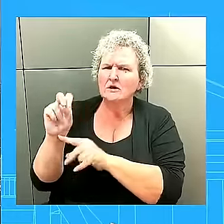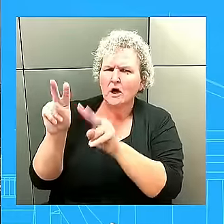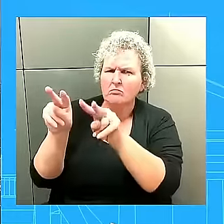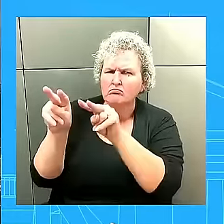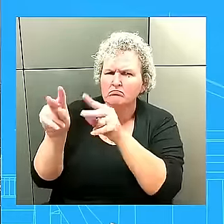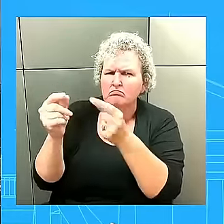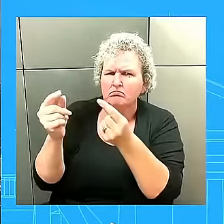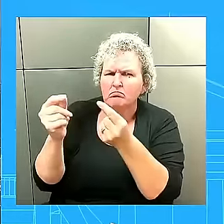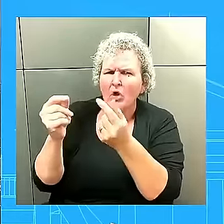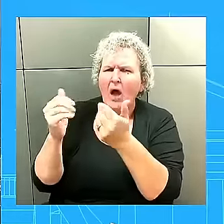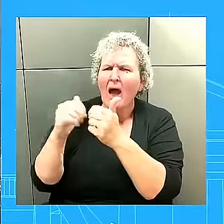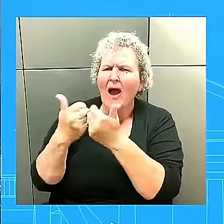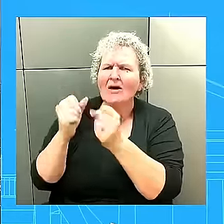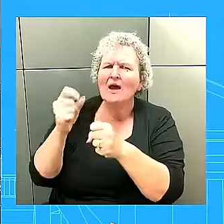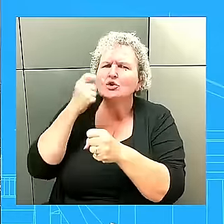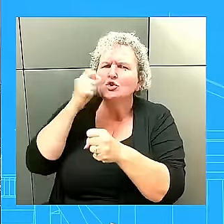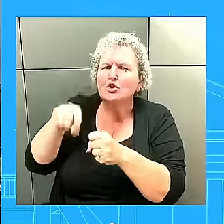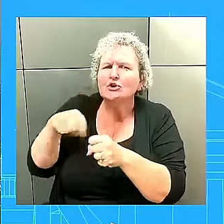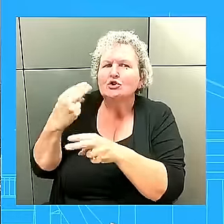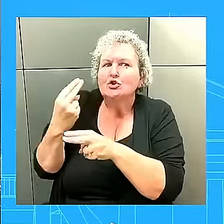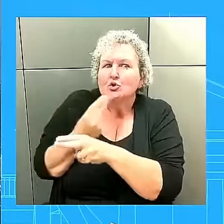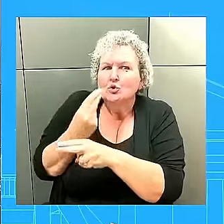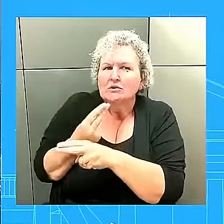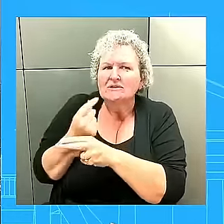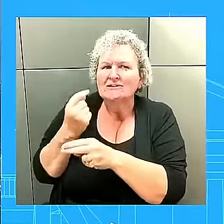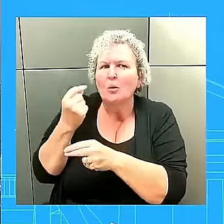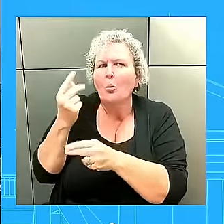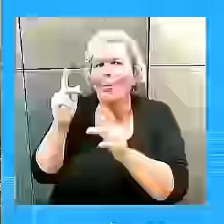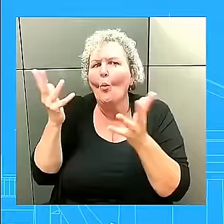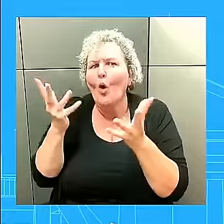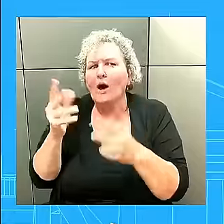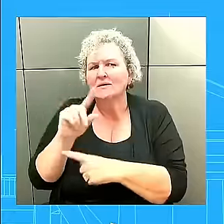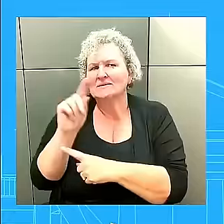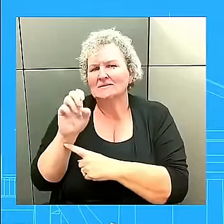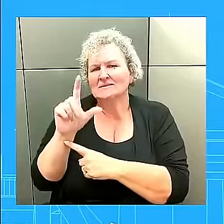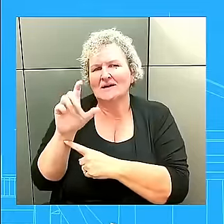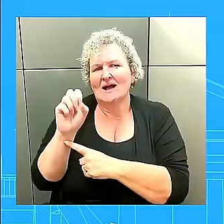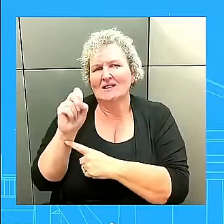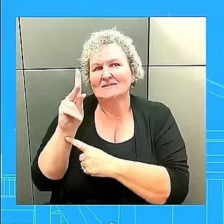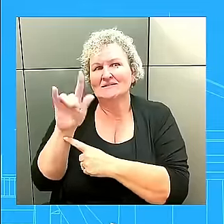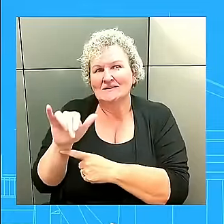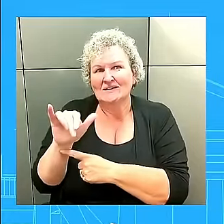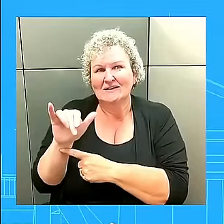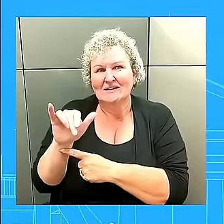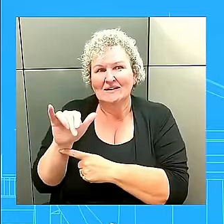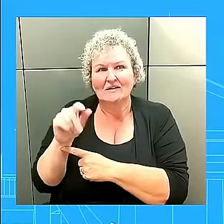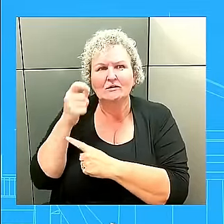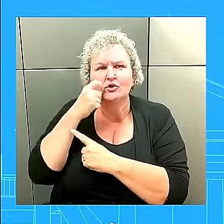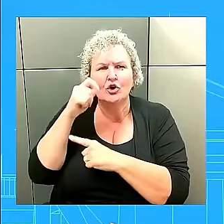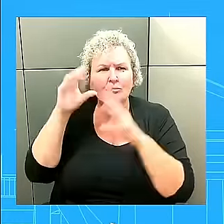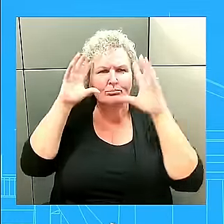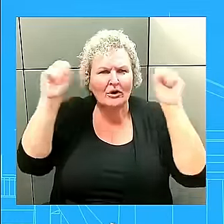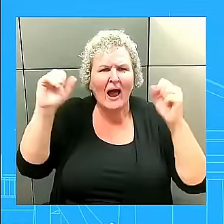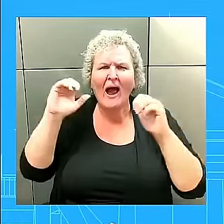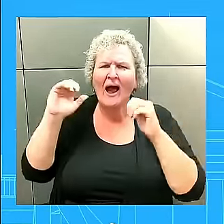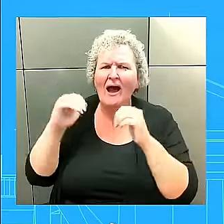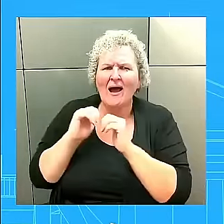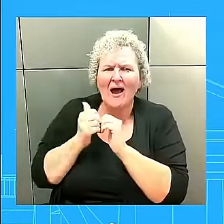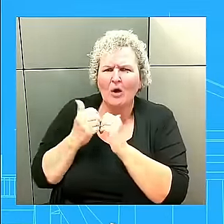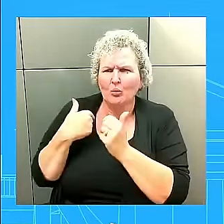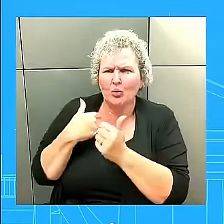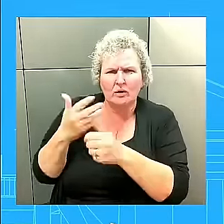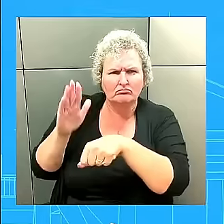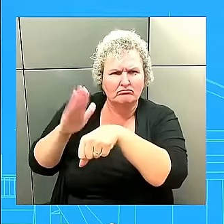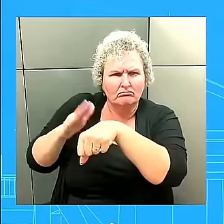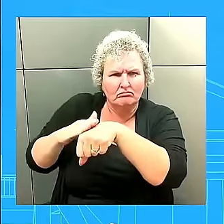implications if North Korean soldiers go into Ukraine? Well, for one thing, Jackie, we don't exactly know what these guys are going to do. What